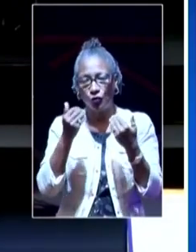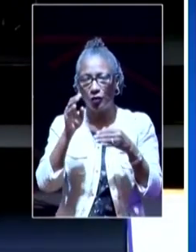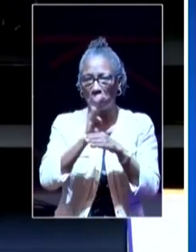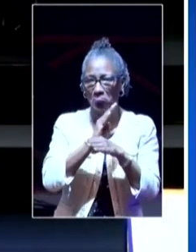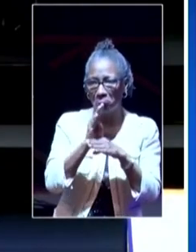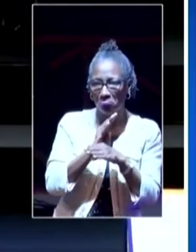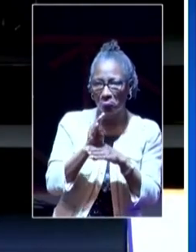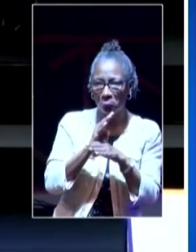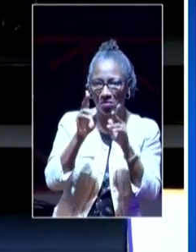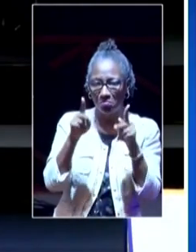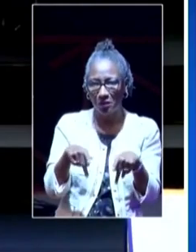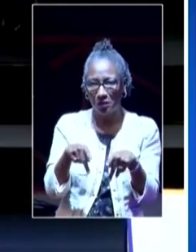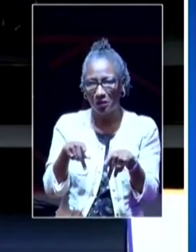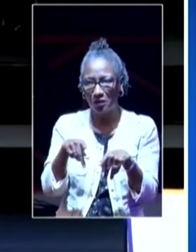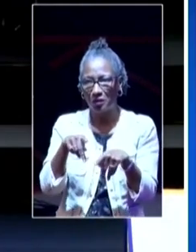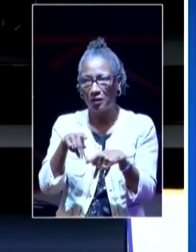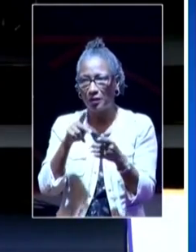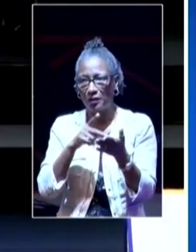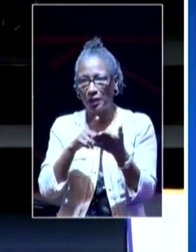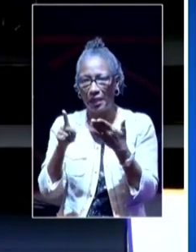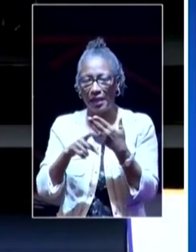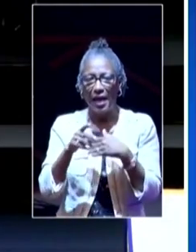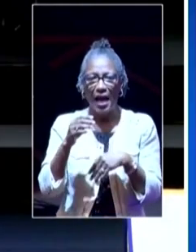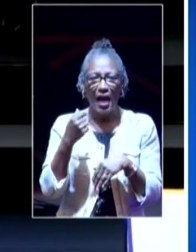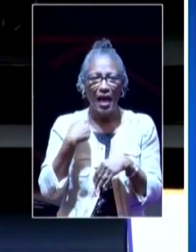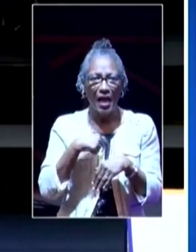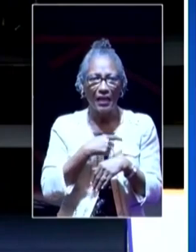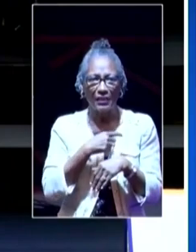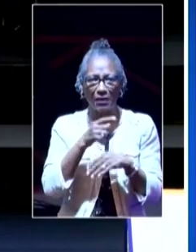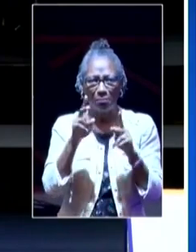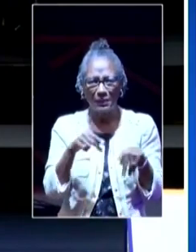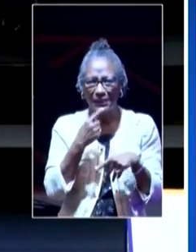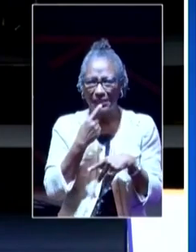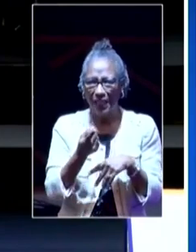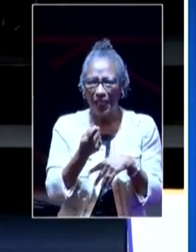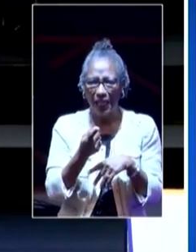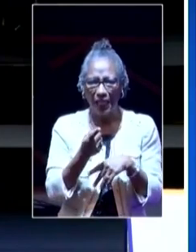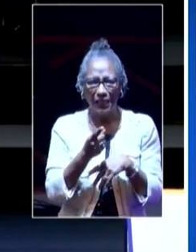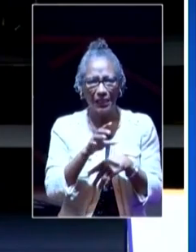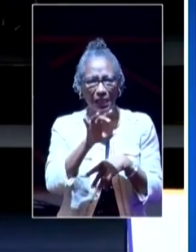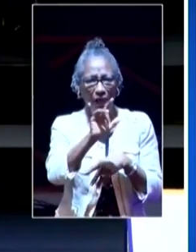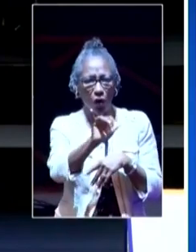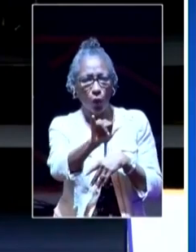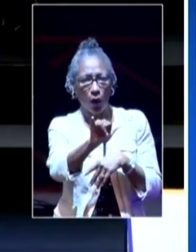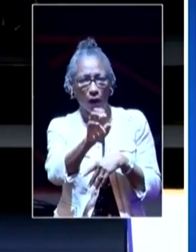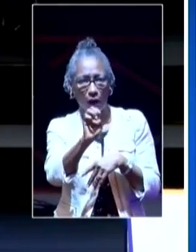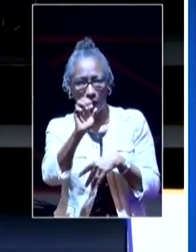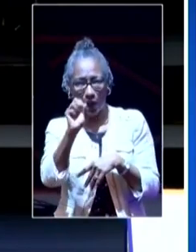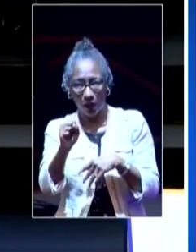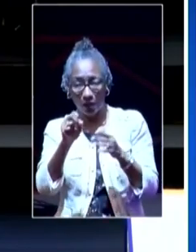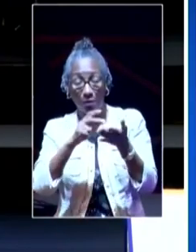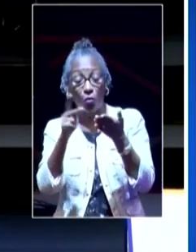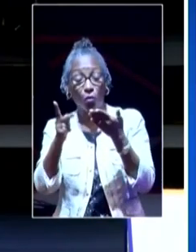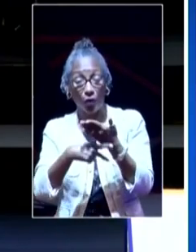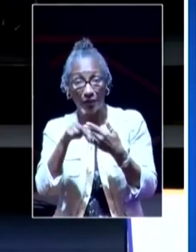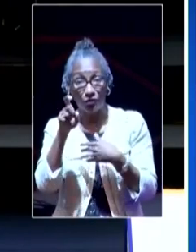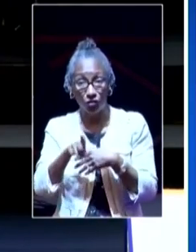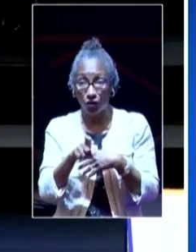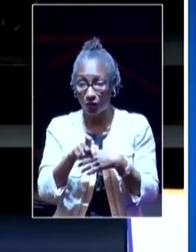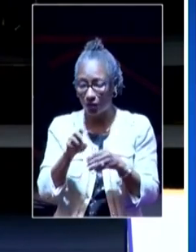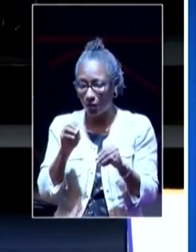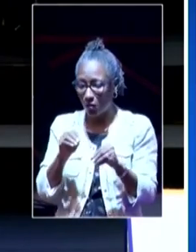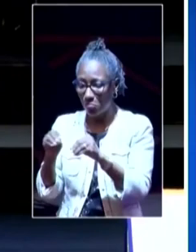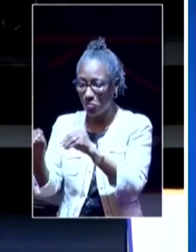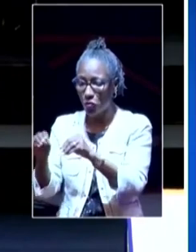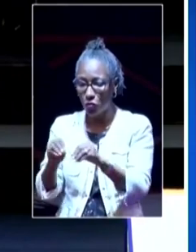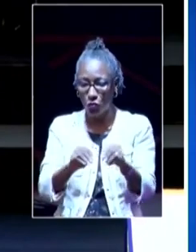indicated that, yes, should now travel. We have done a whole lot in this country to empower